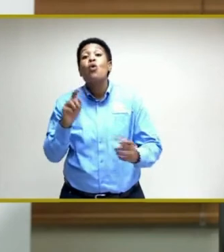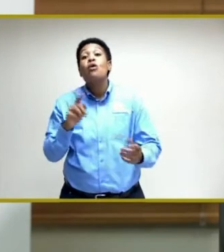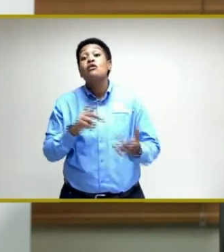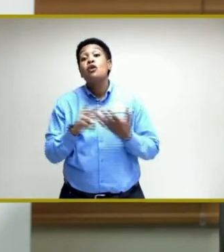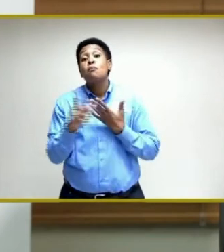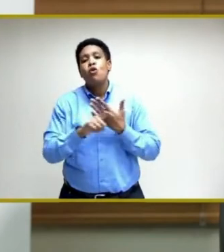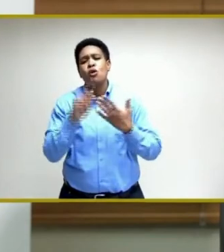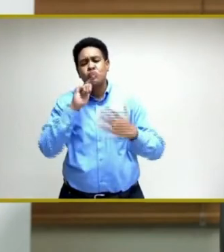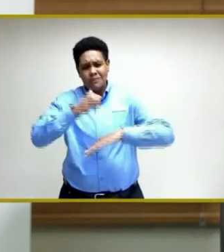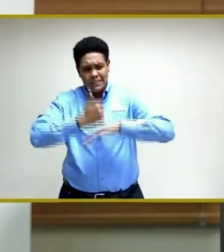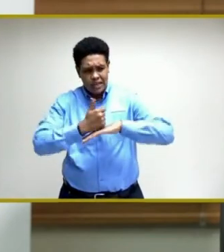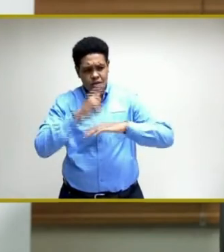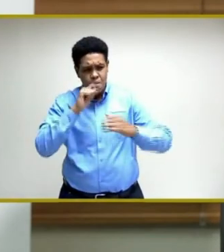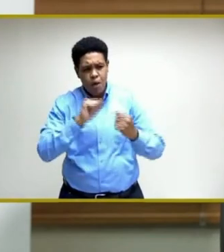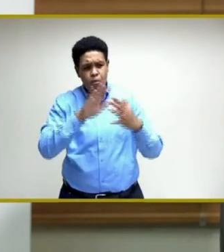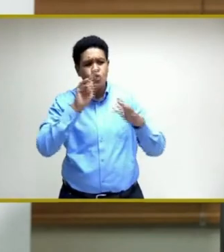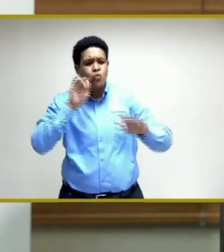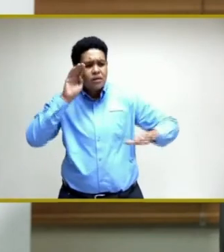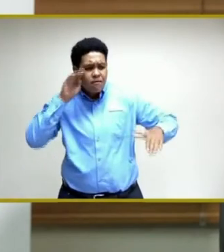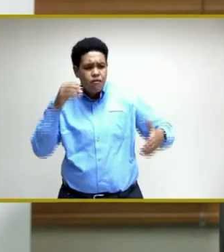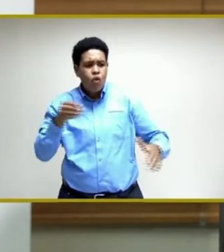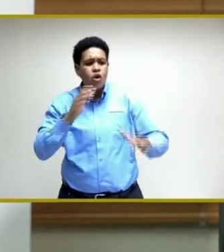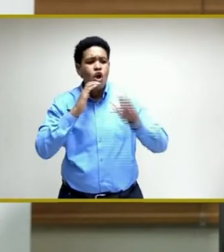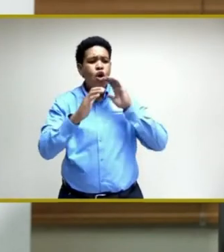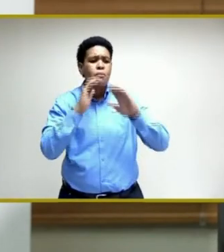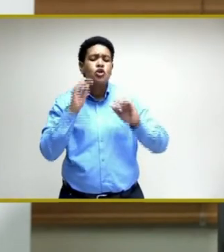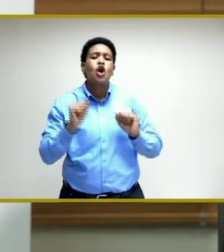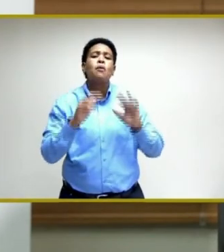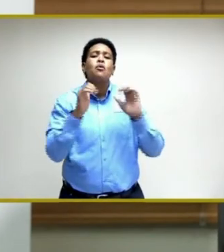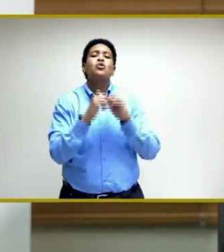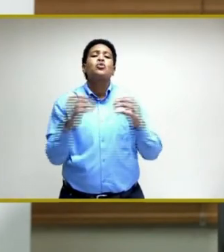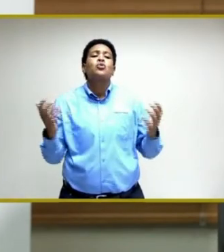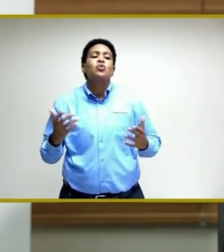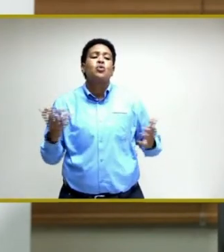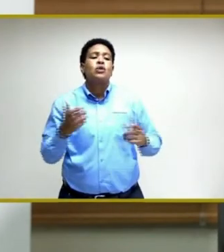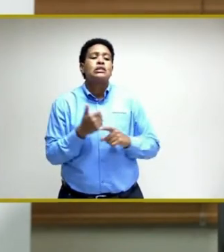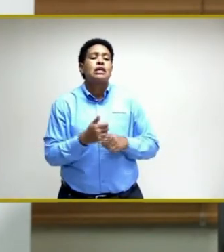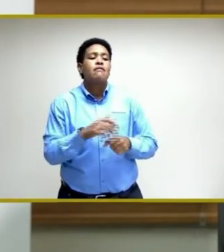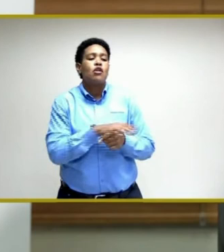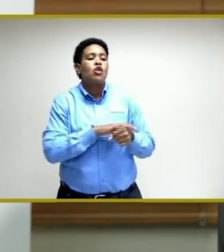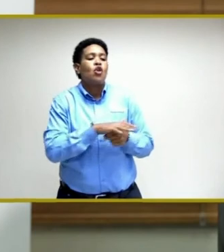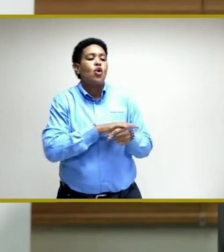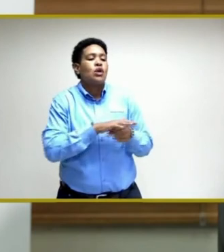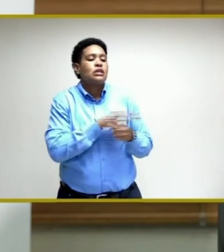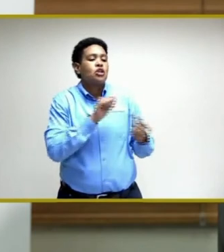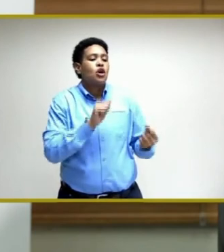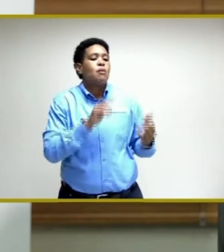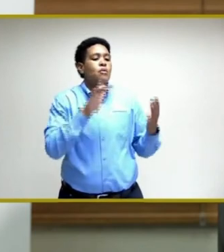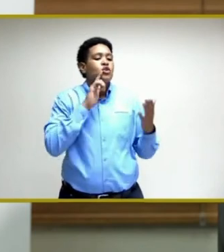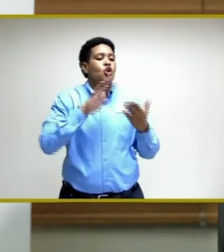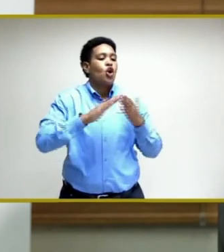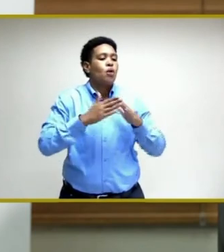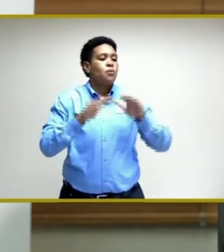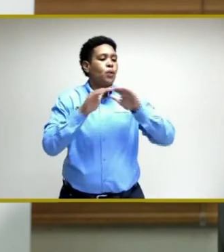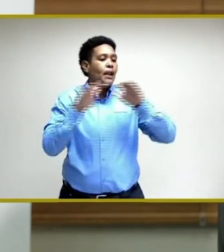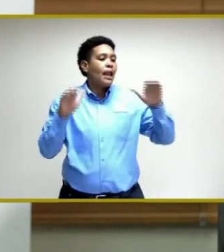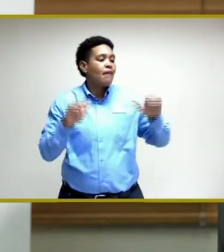will combine the communication approach with the location approach at the community level.